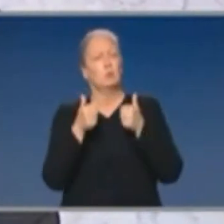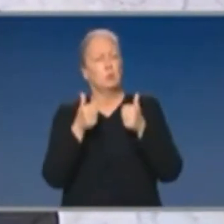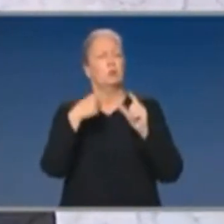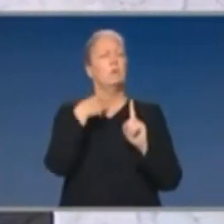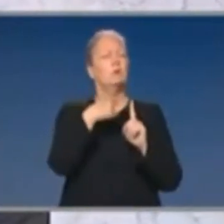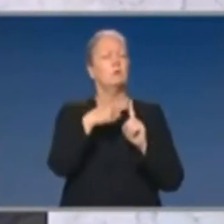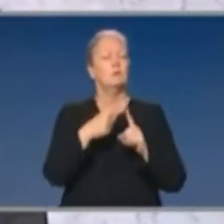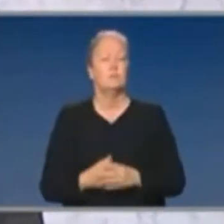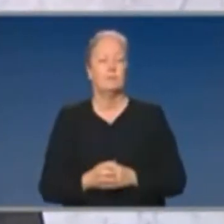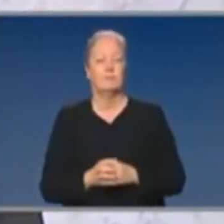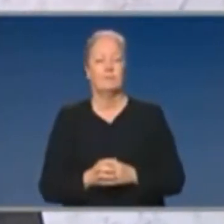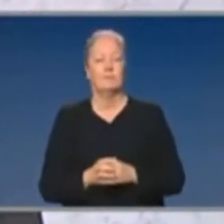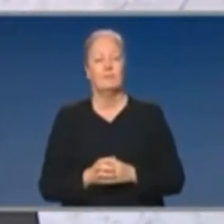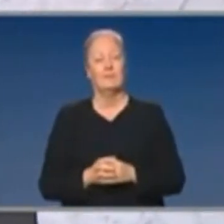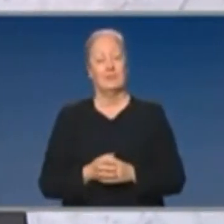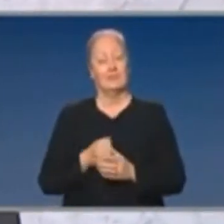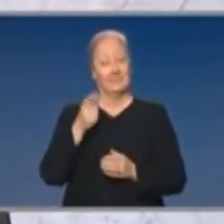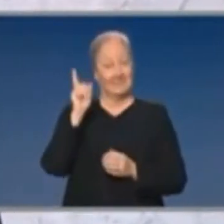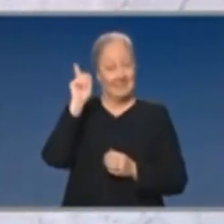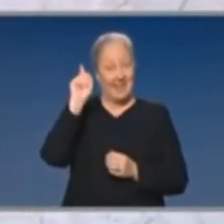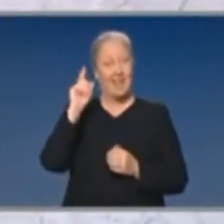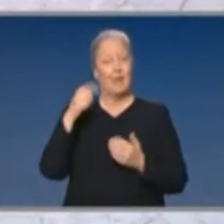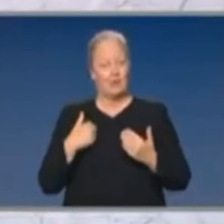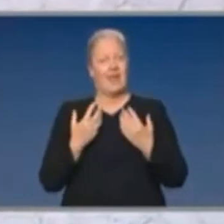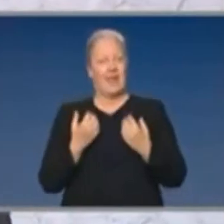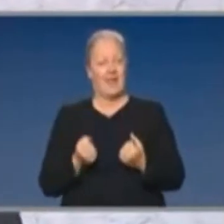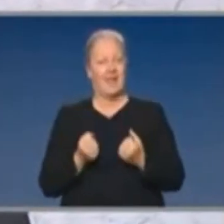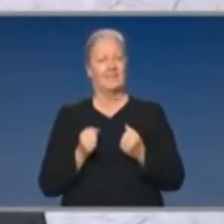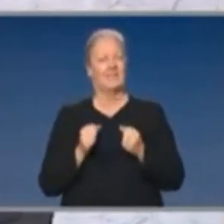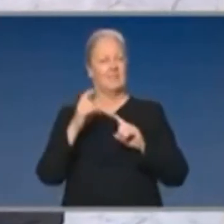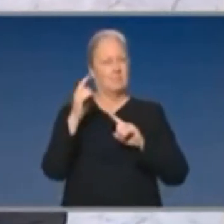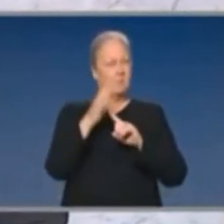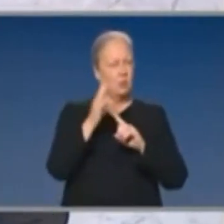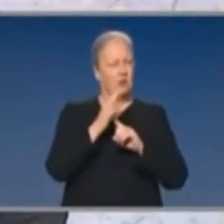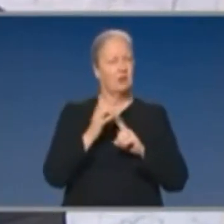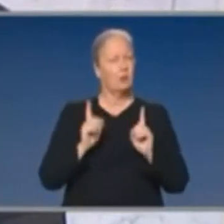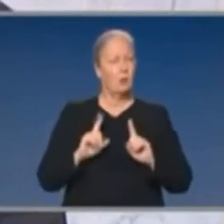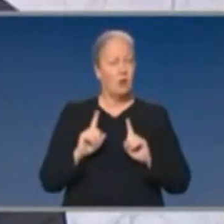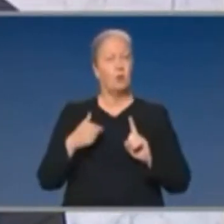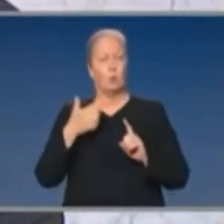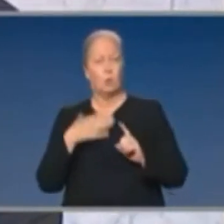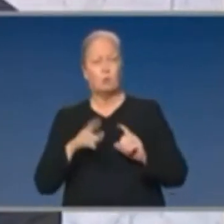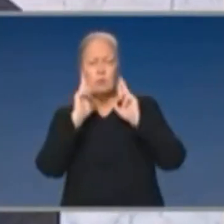Today, we take another significant step to protect the health of Australians